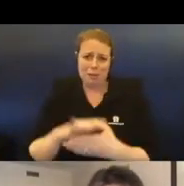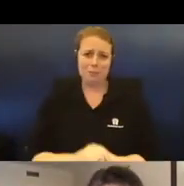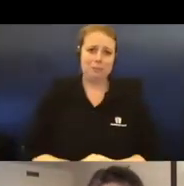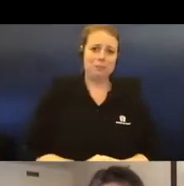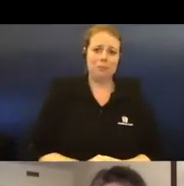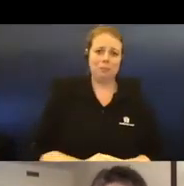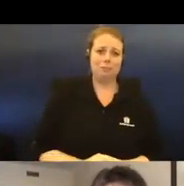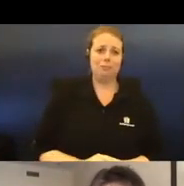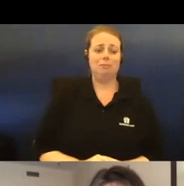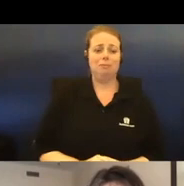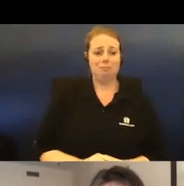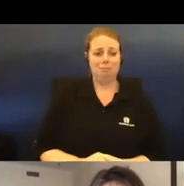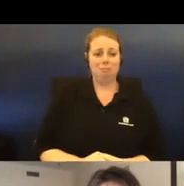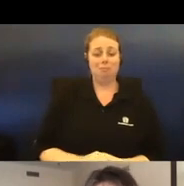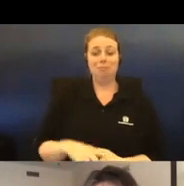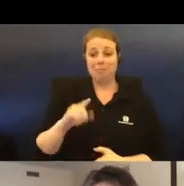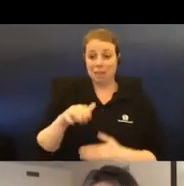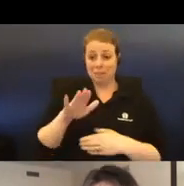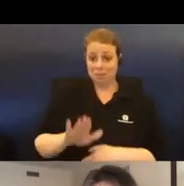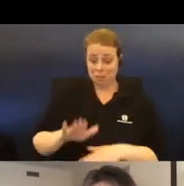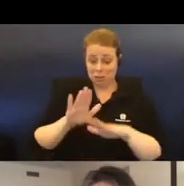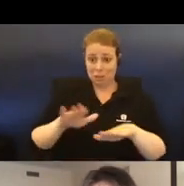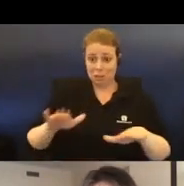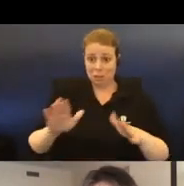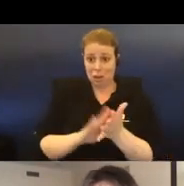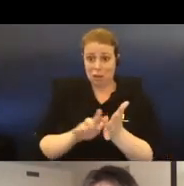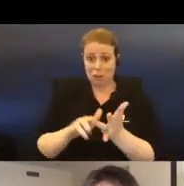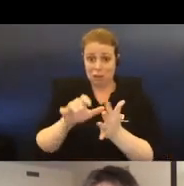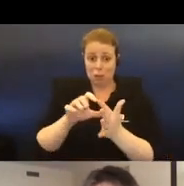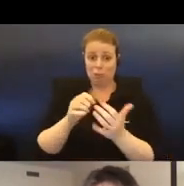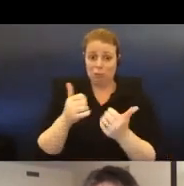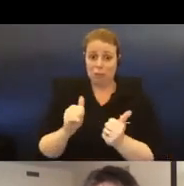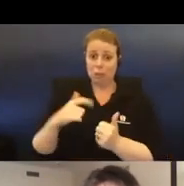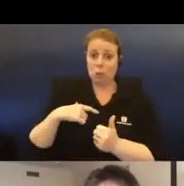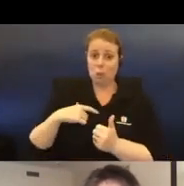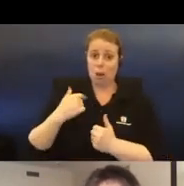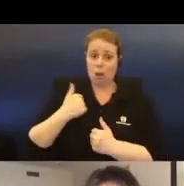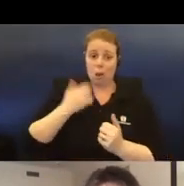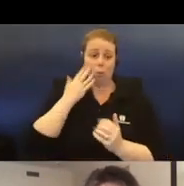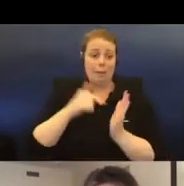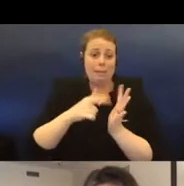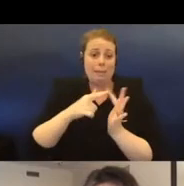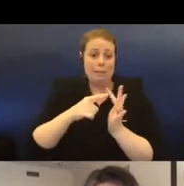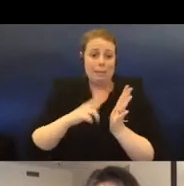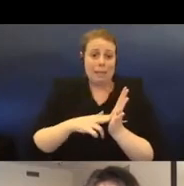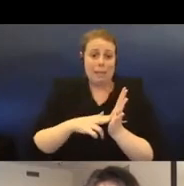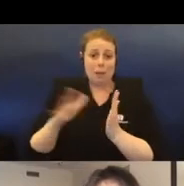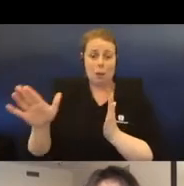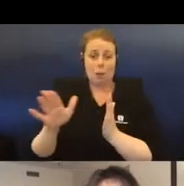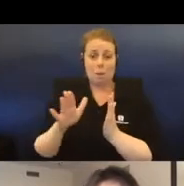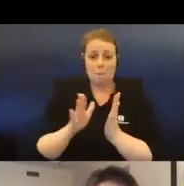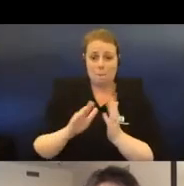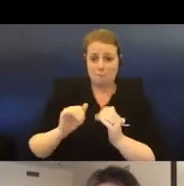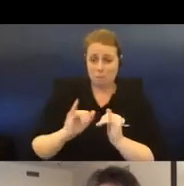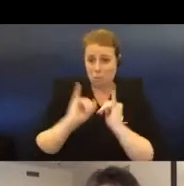This childhood came to an end when, as a teenager, I experienced the collapse of all major elements in my life. A crisis happened in my